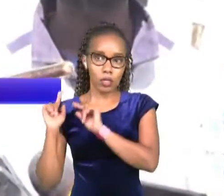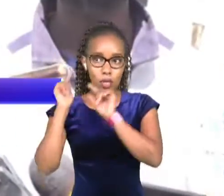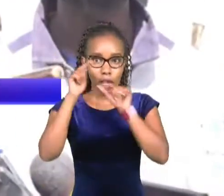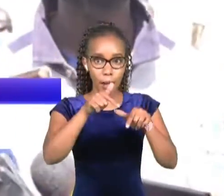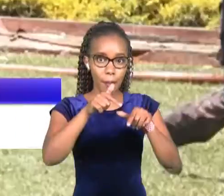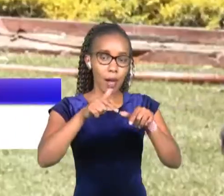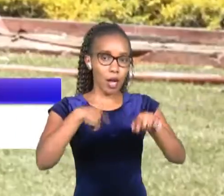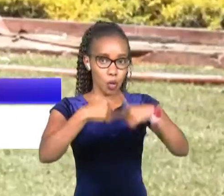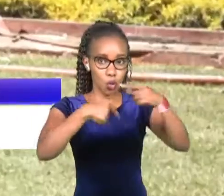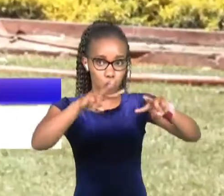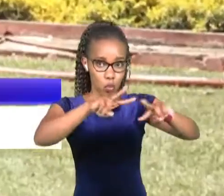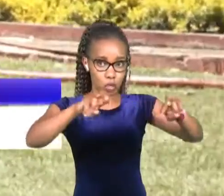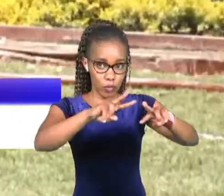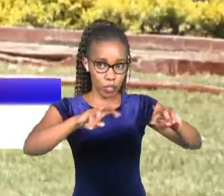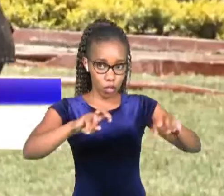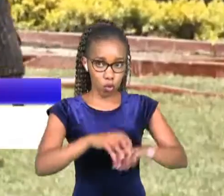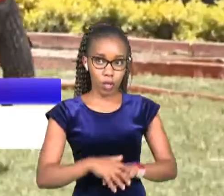investigation